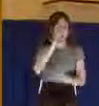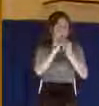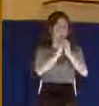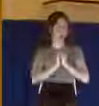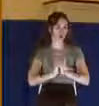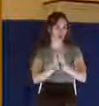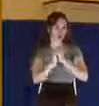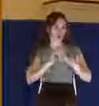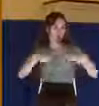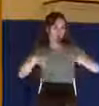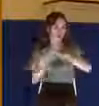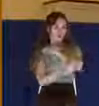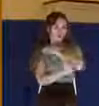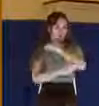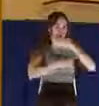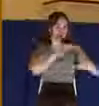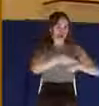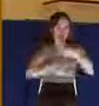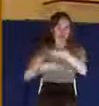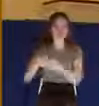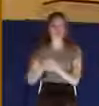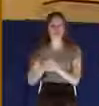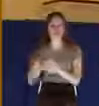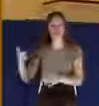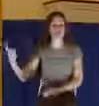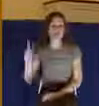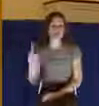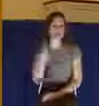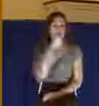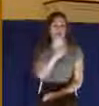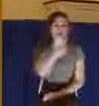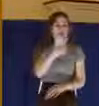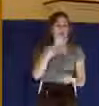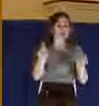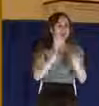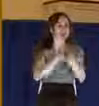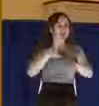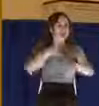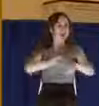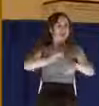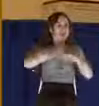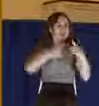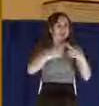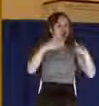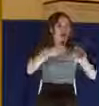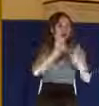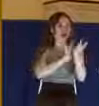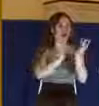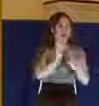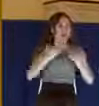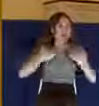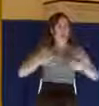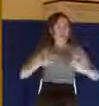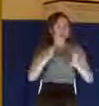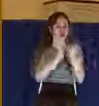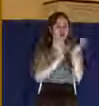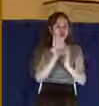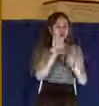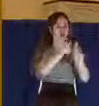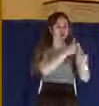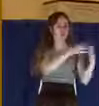He just happened to be there along the Via Dolorosa while they were leading Jesus away to go to the cross.